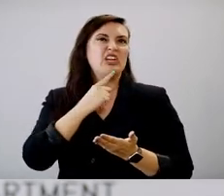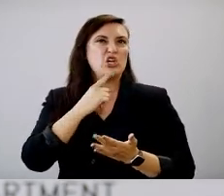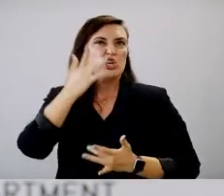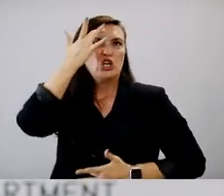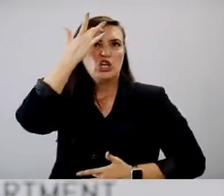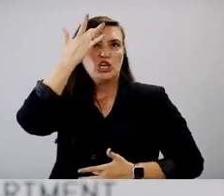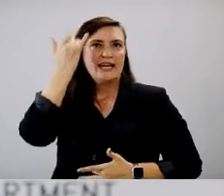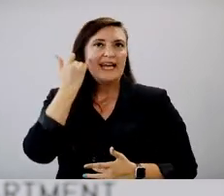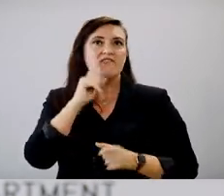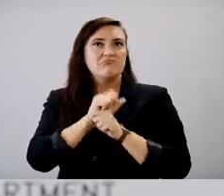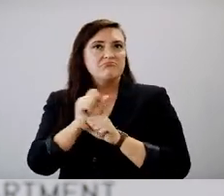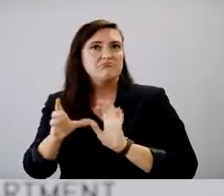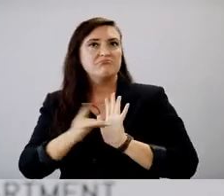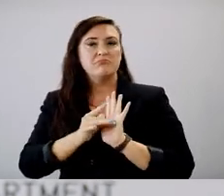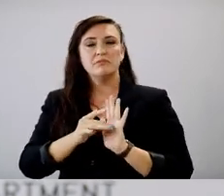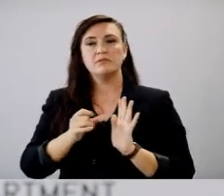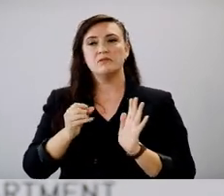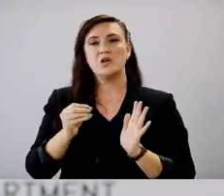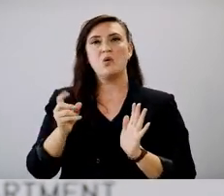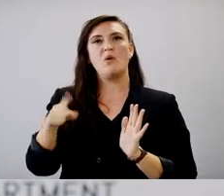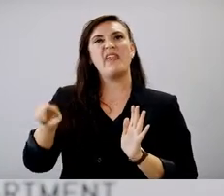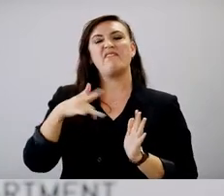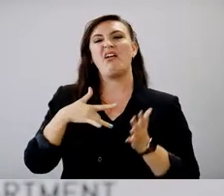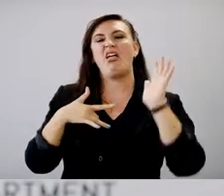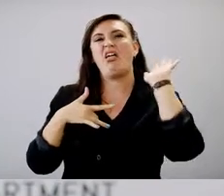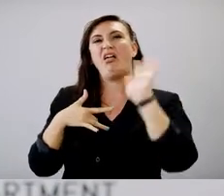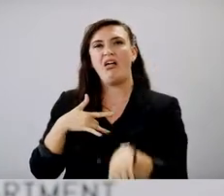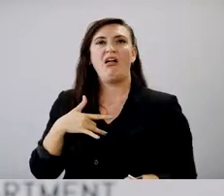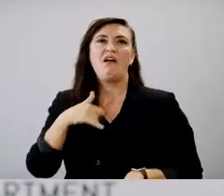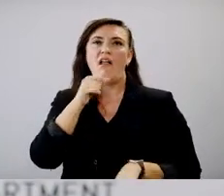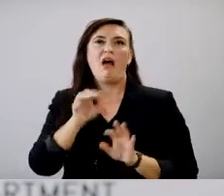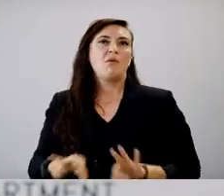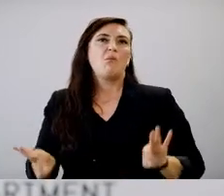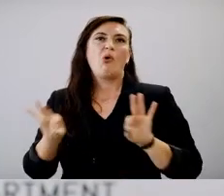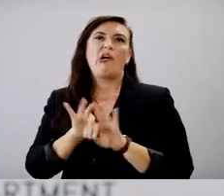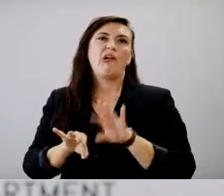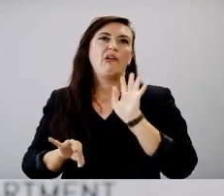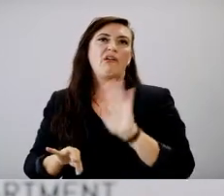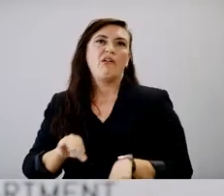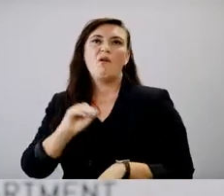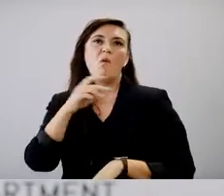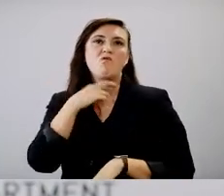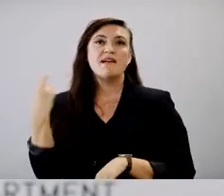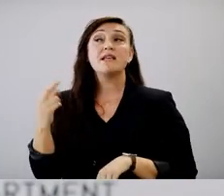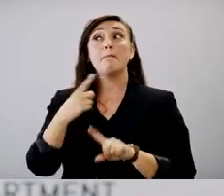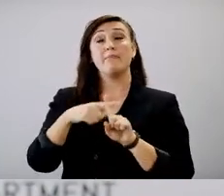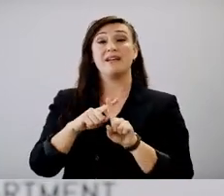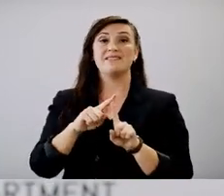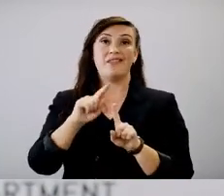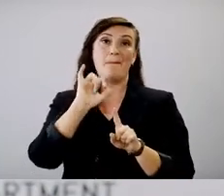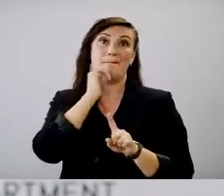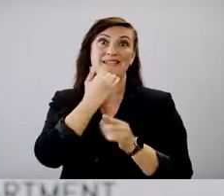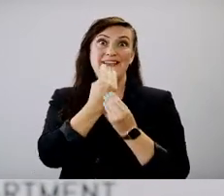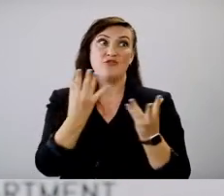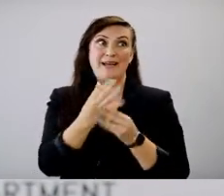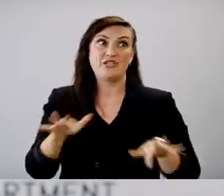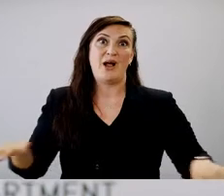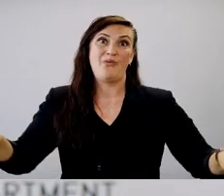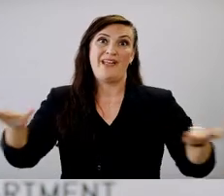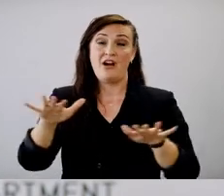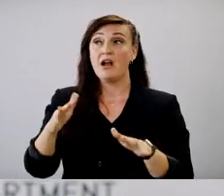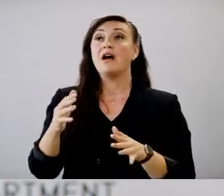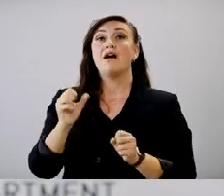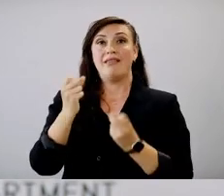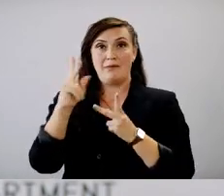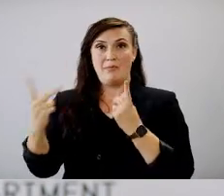outcomes. Um, and so they don't feel that they need to get vaccinated. There's also all the misinformation. We get a lot of the questions